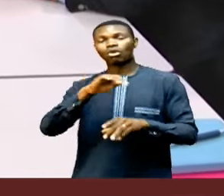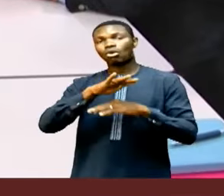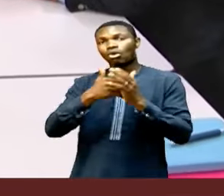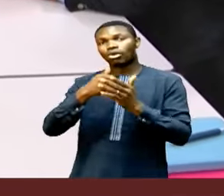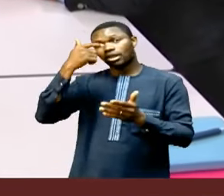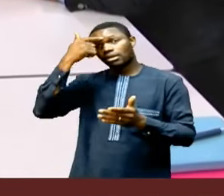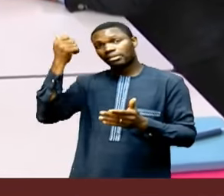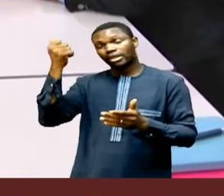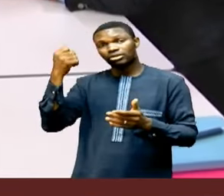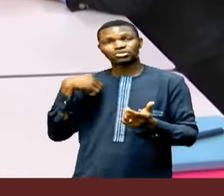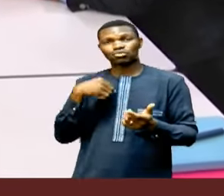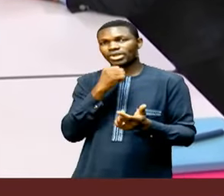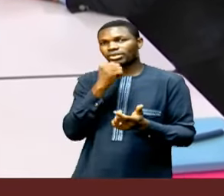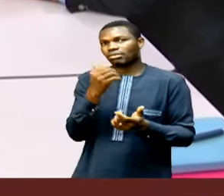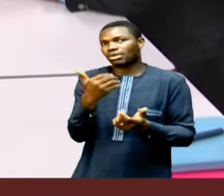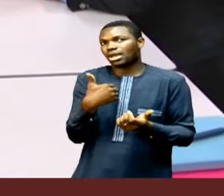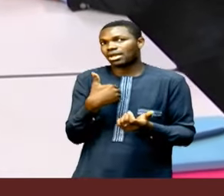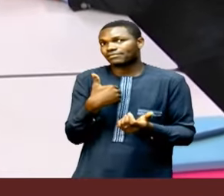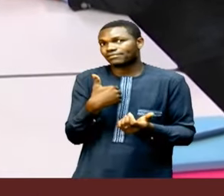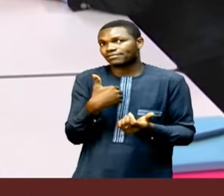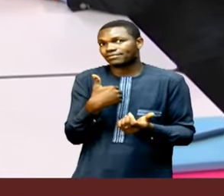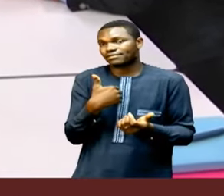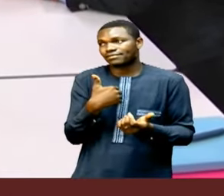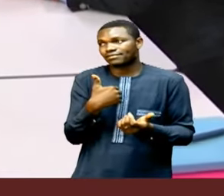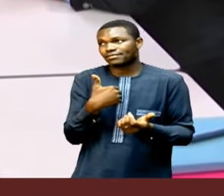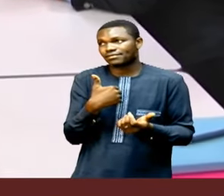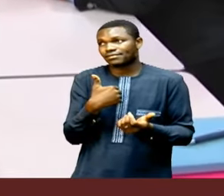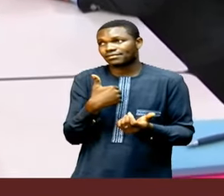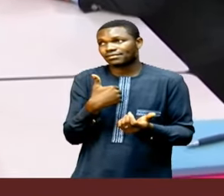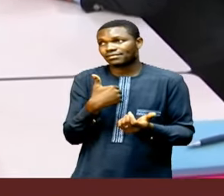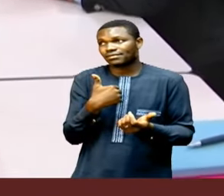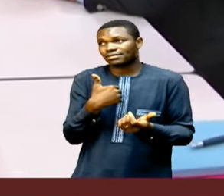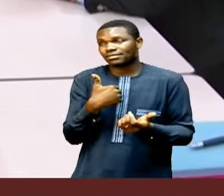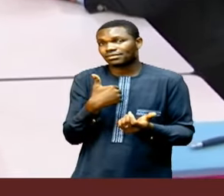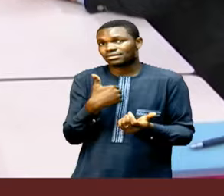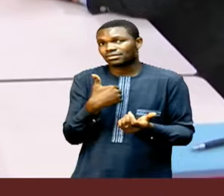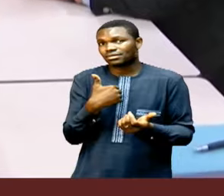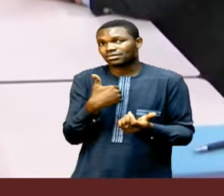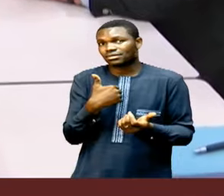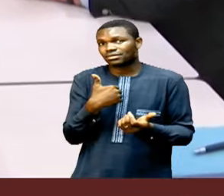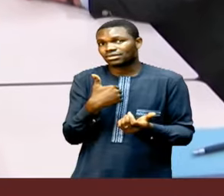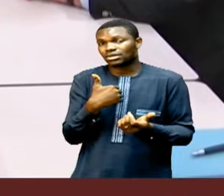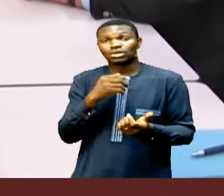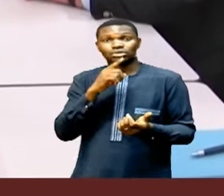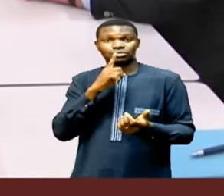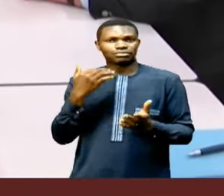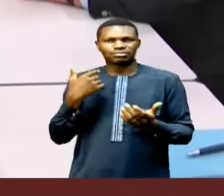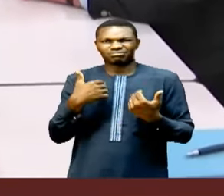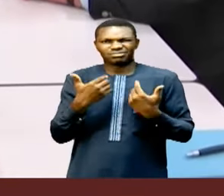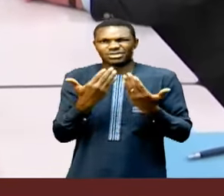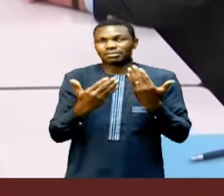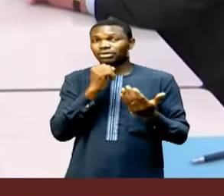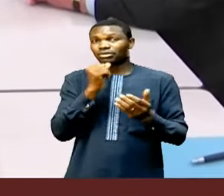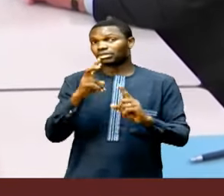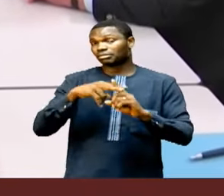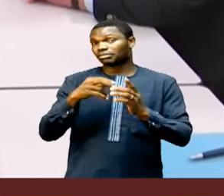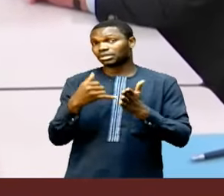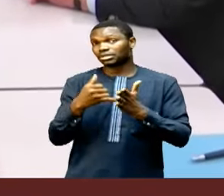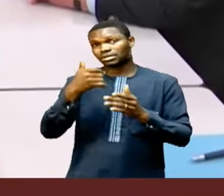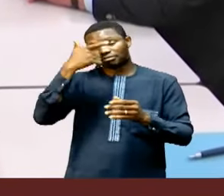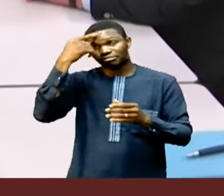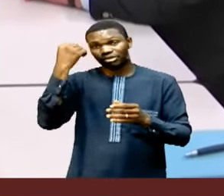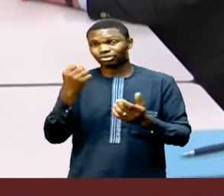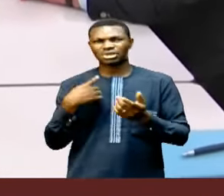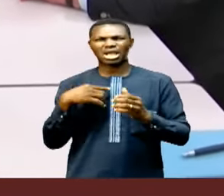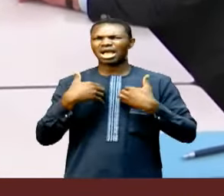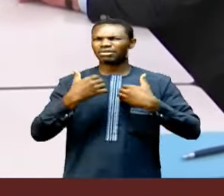because if we didn't have it, as we would say, we would have to invent it because of the extraordinary